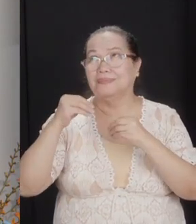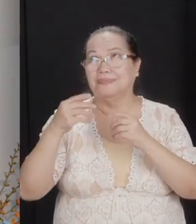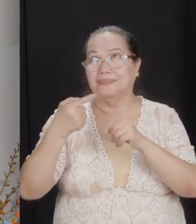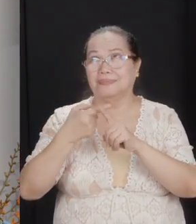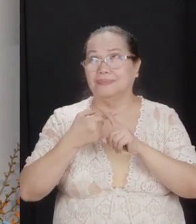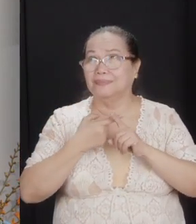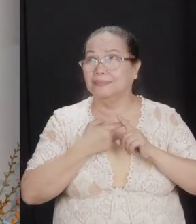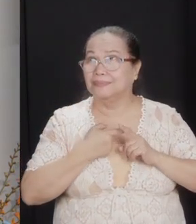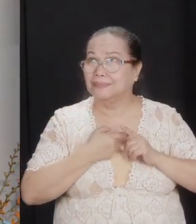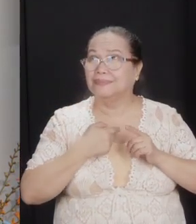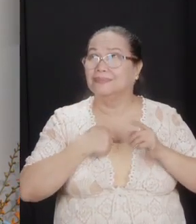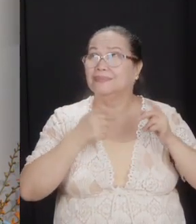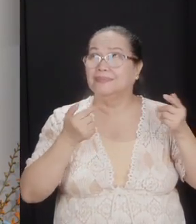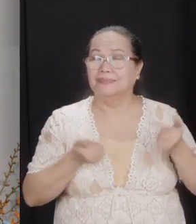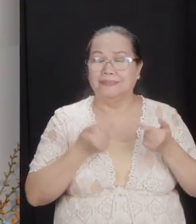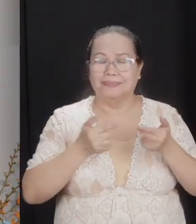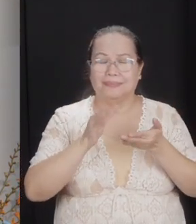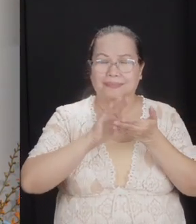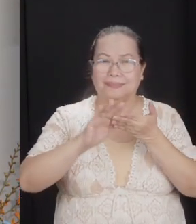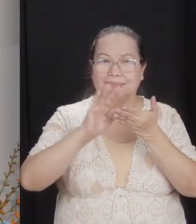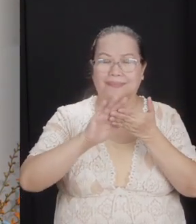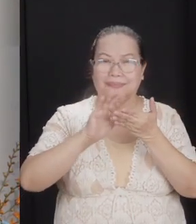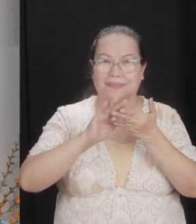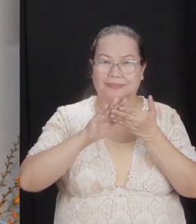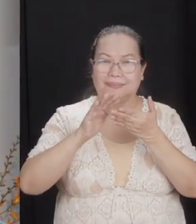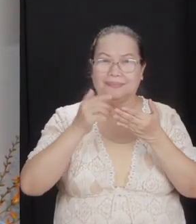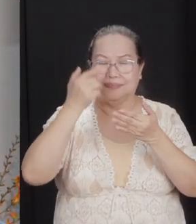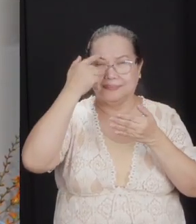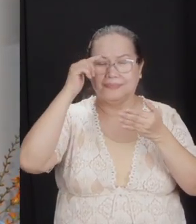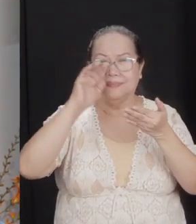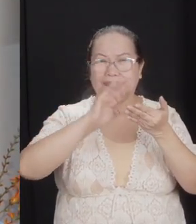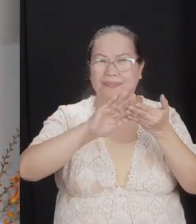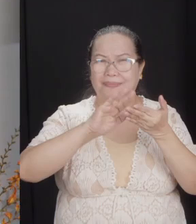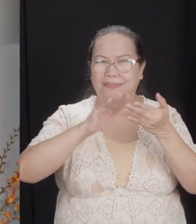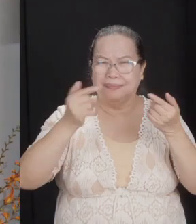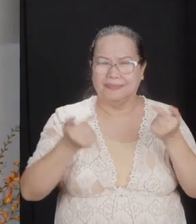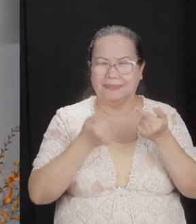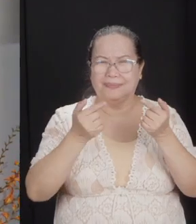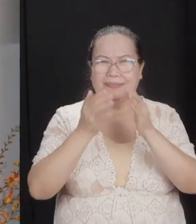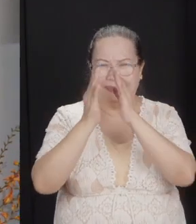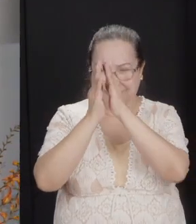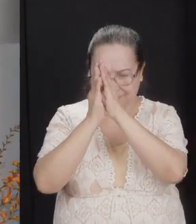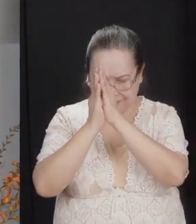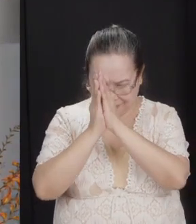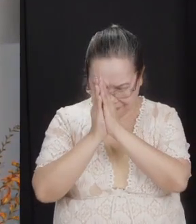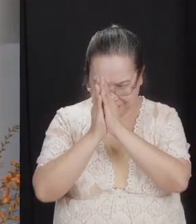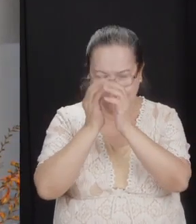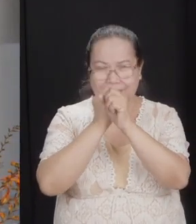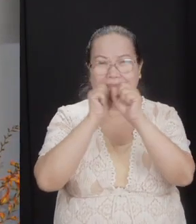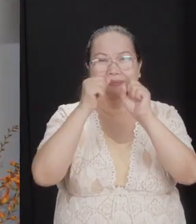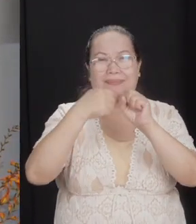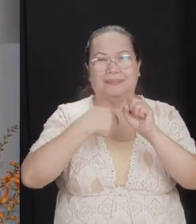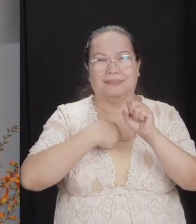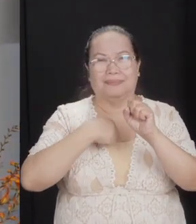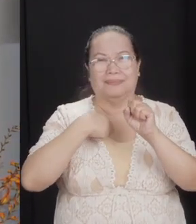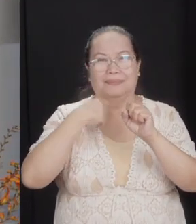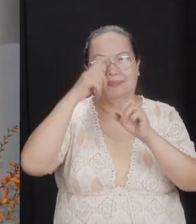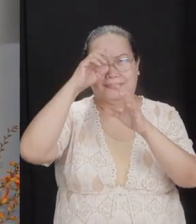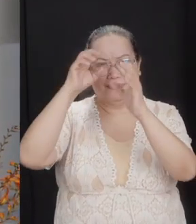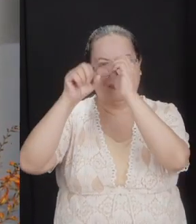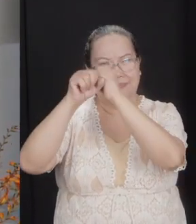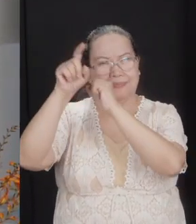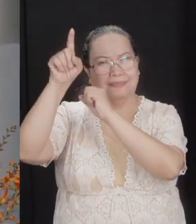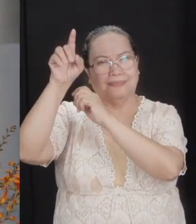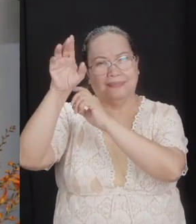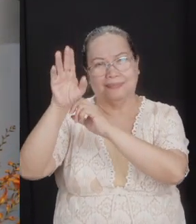forgive my sins. I asked him to forgive the sinner. And I pleaded with him to save me because I put all my trust in him.